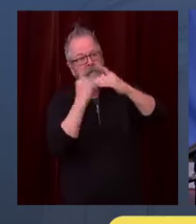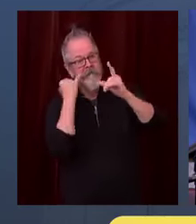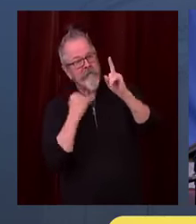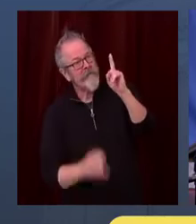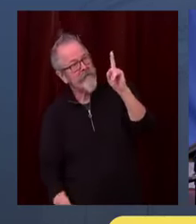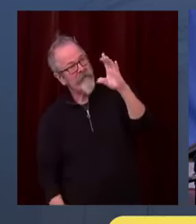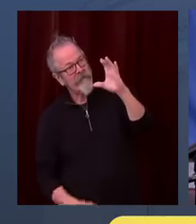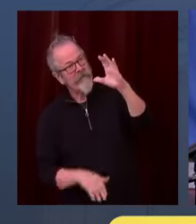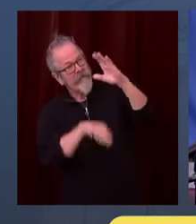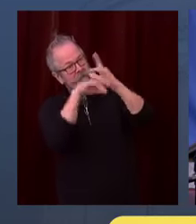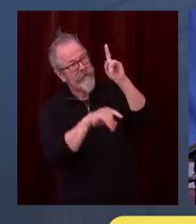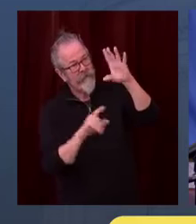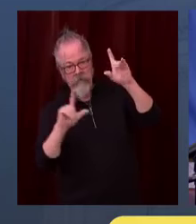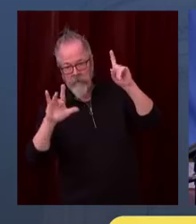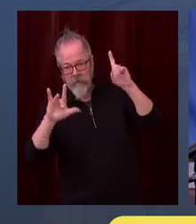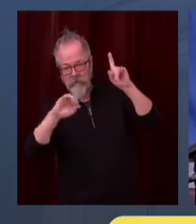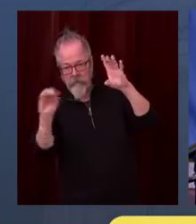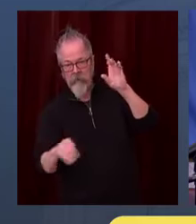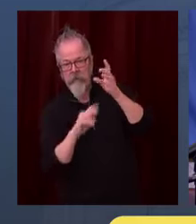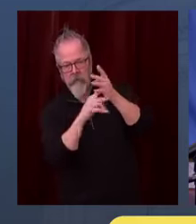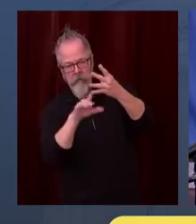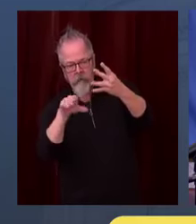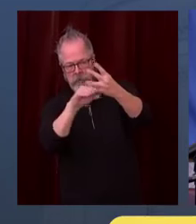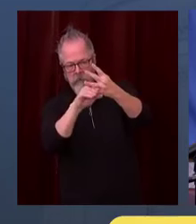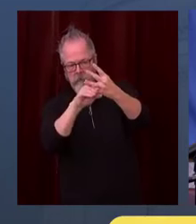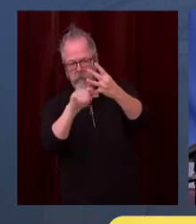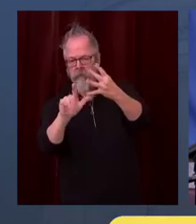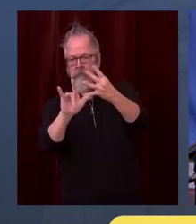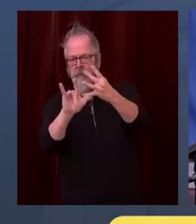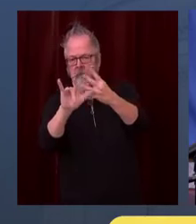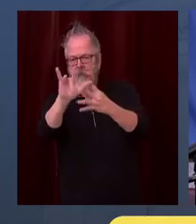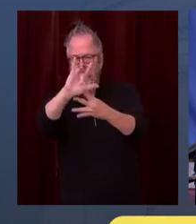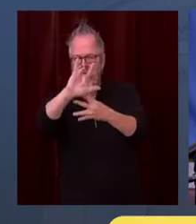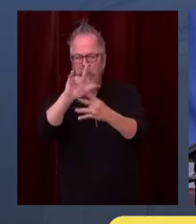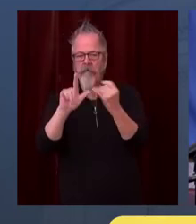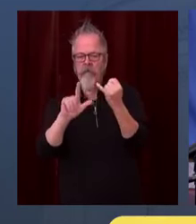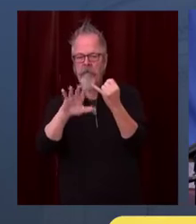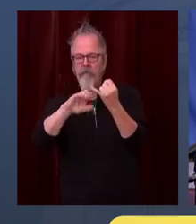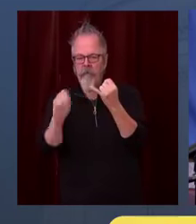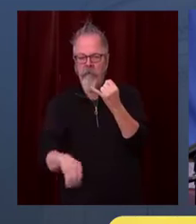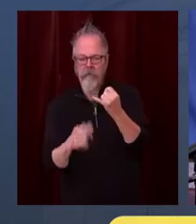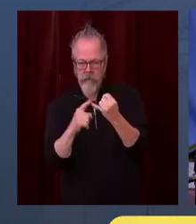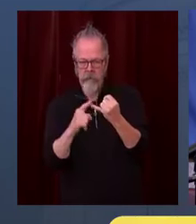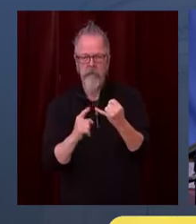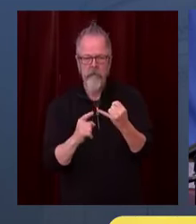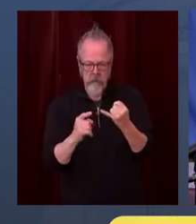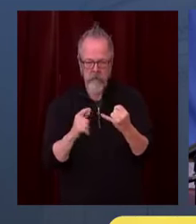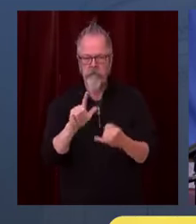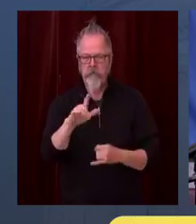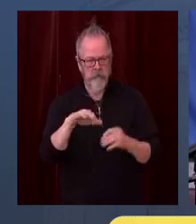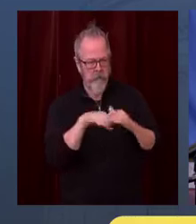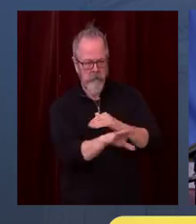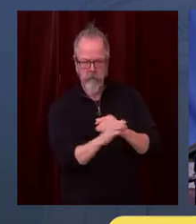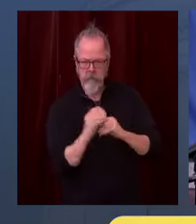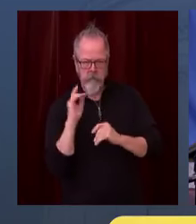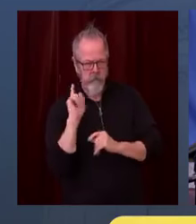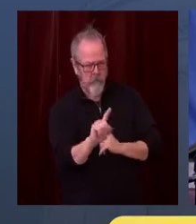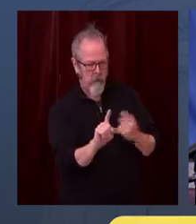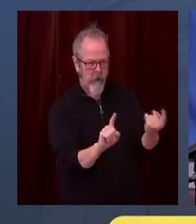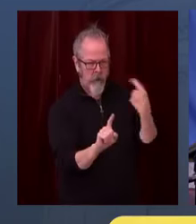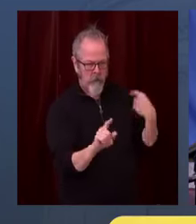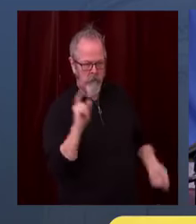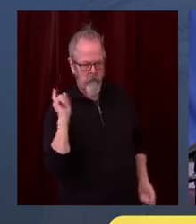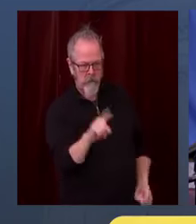choirs, bands, or ensembles are prohibited from performing. Now, I know that in plenty of communities and church